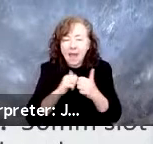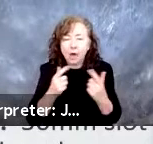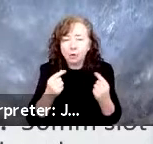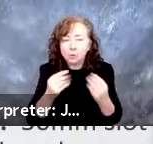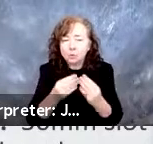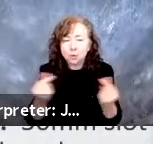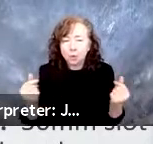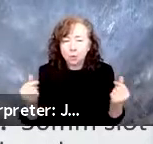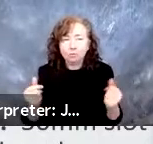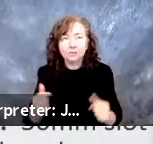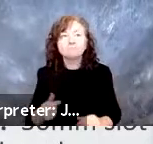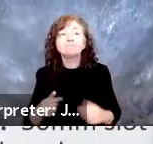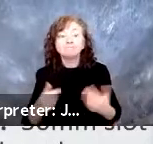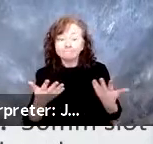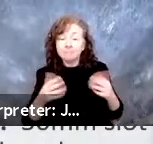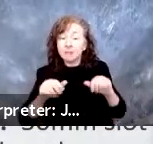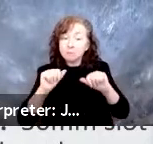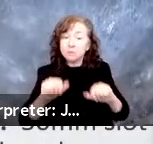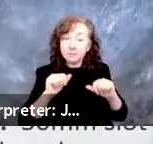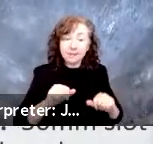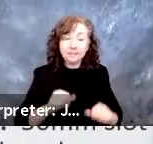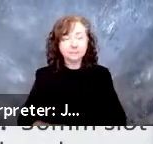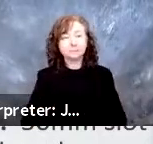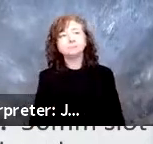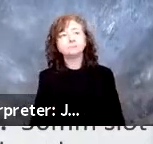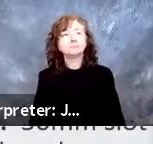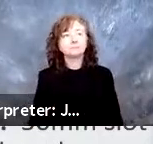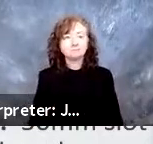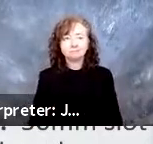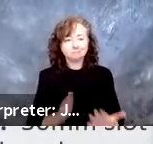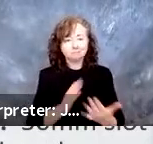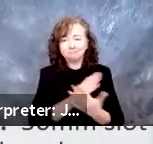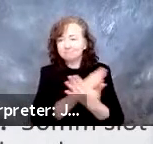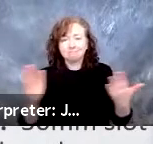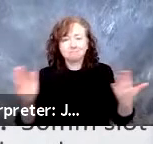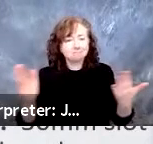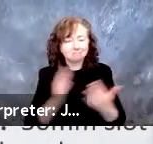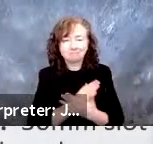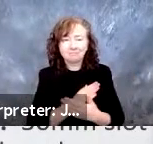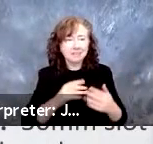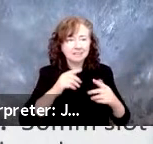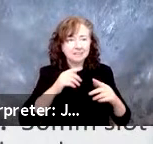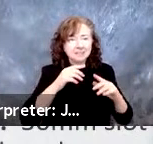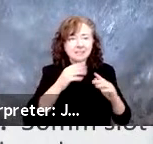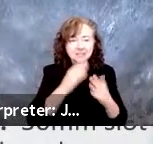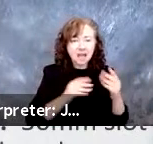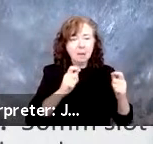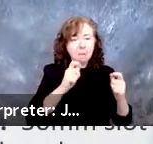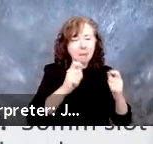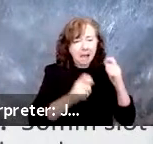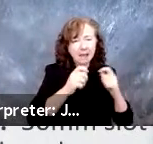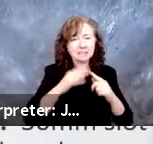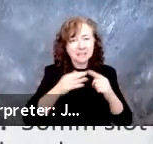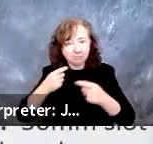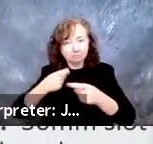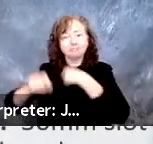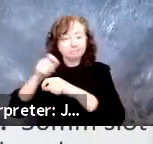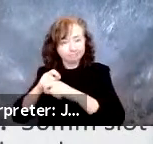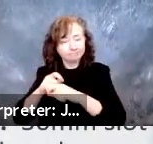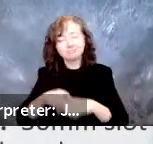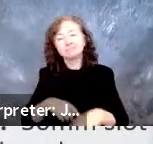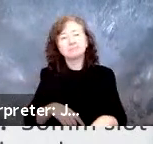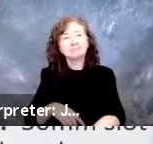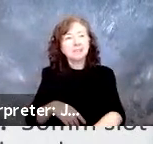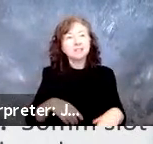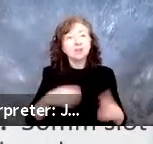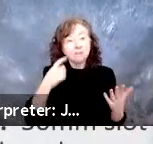We have solutions that kind of run the gamut from what I've been talking about, evolutionary to revolutionary. So certainly on an AV, you